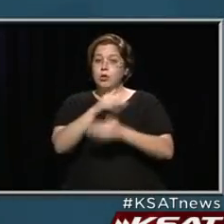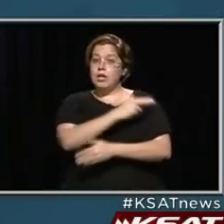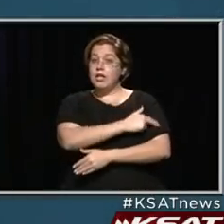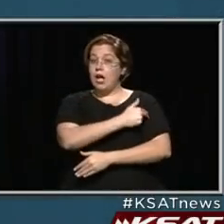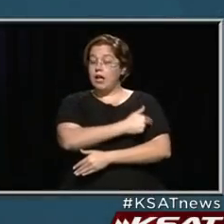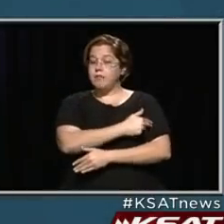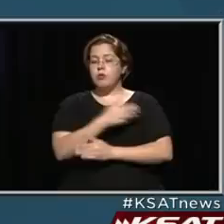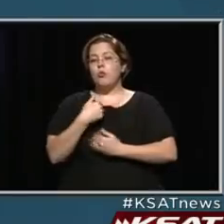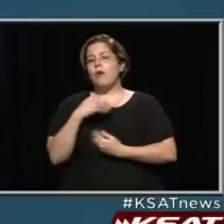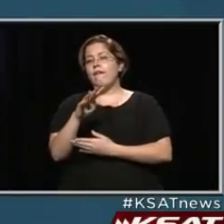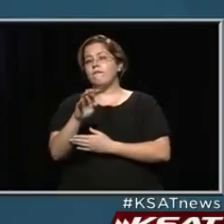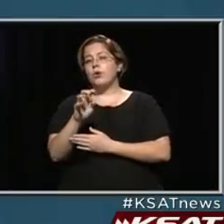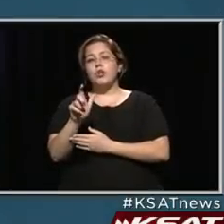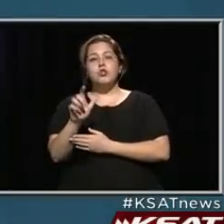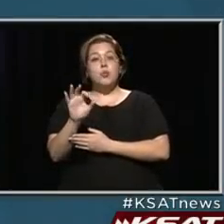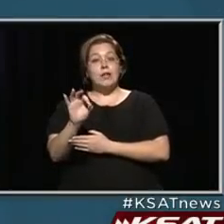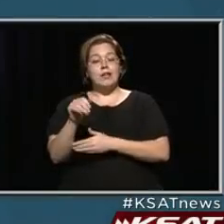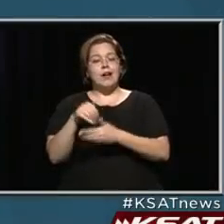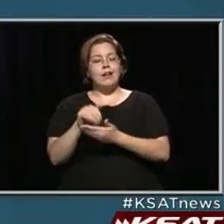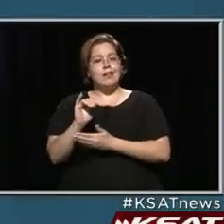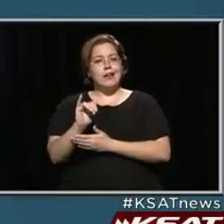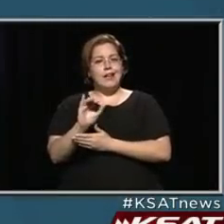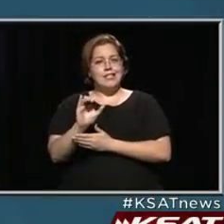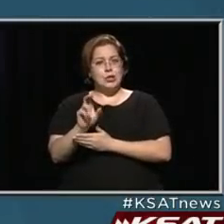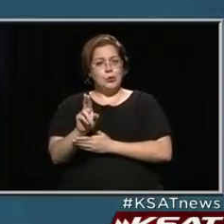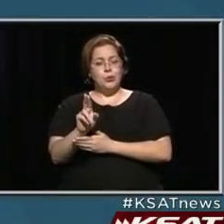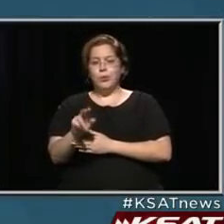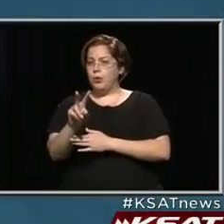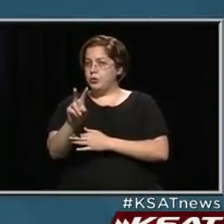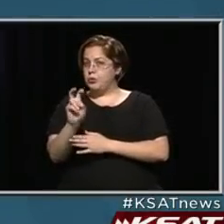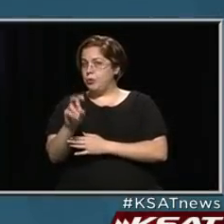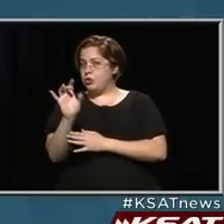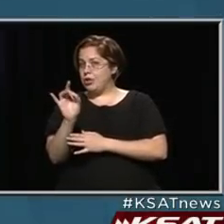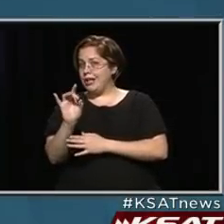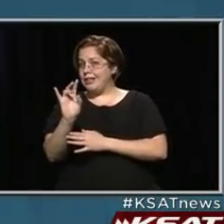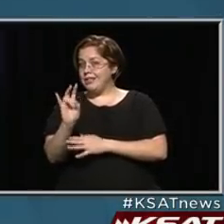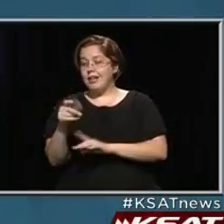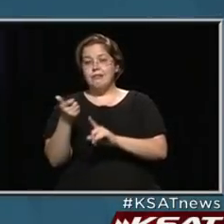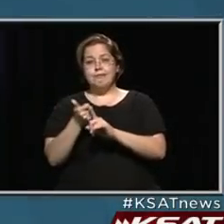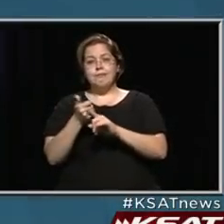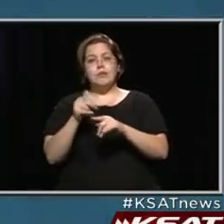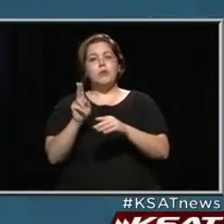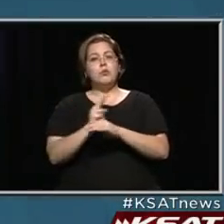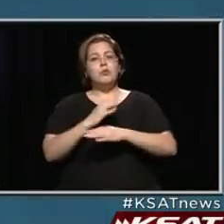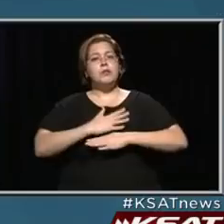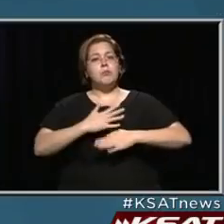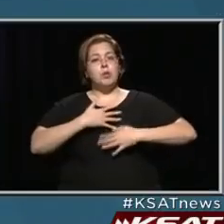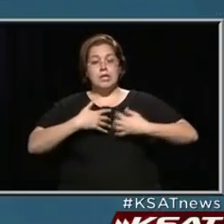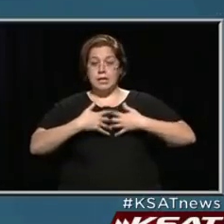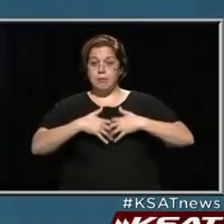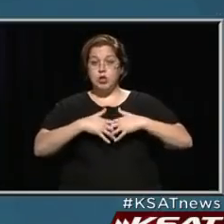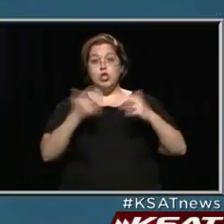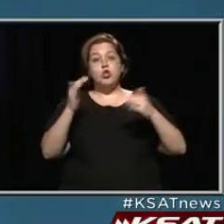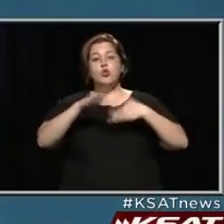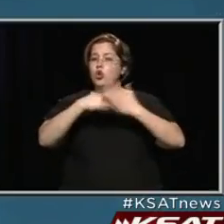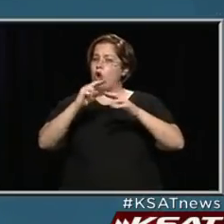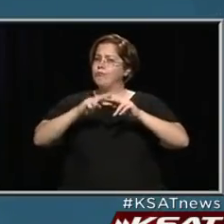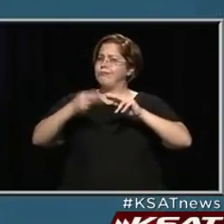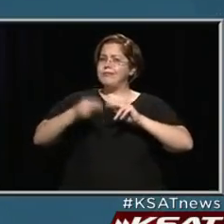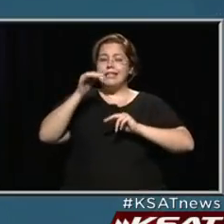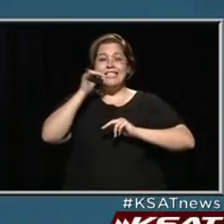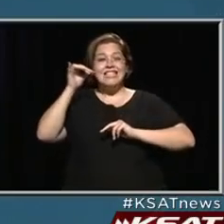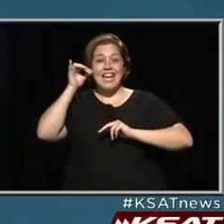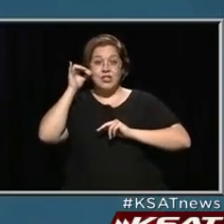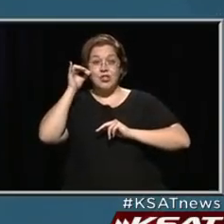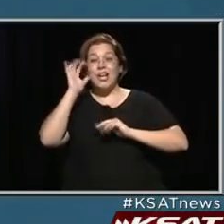with 429 in ICU and 287 on ventilators. Those are all down from yesterday, which